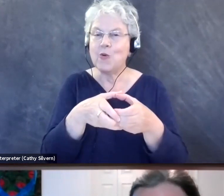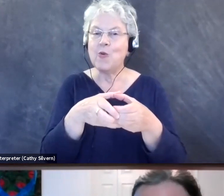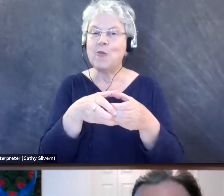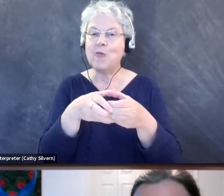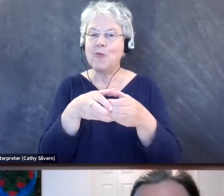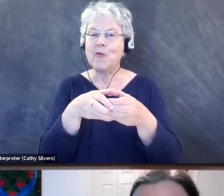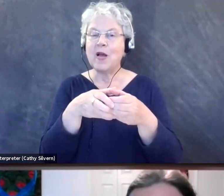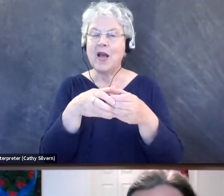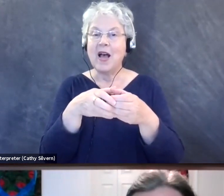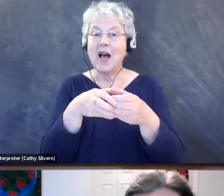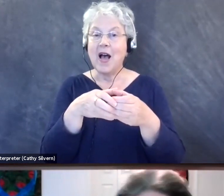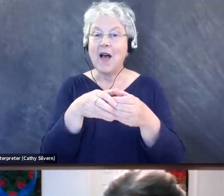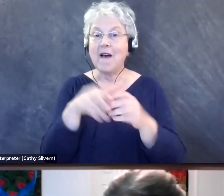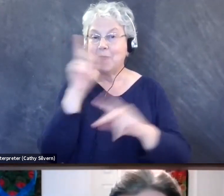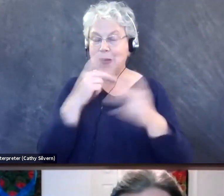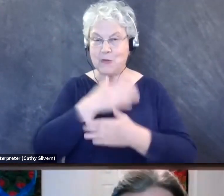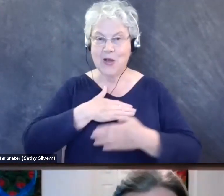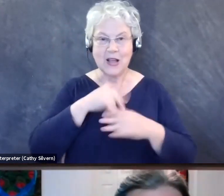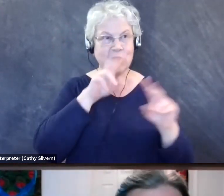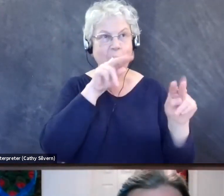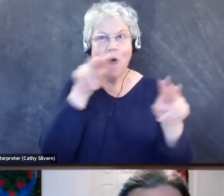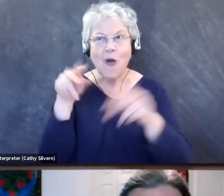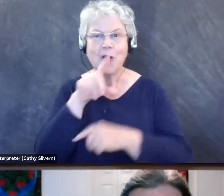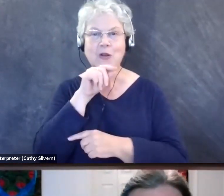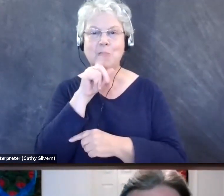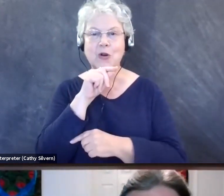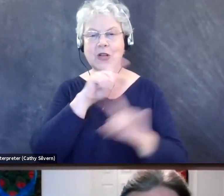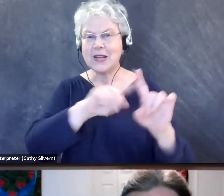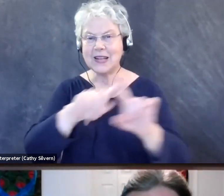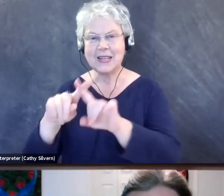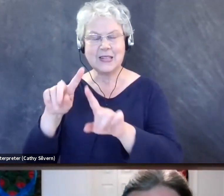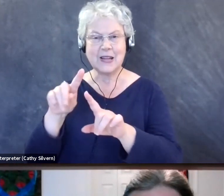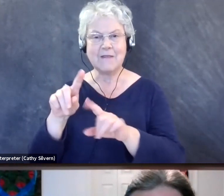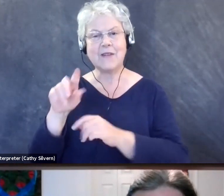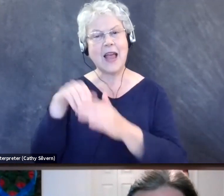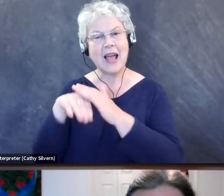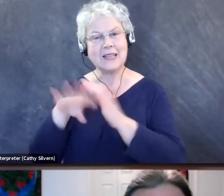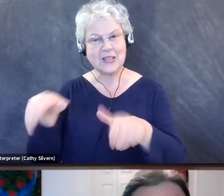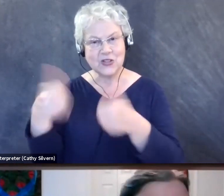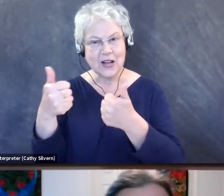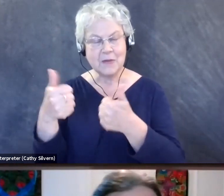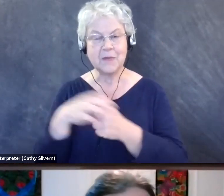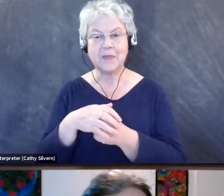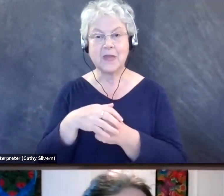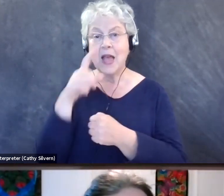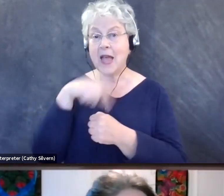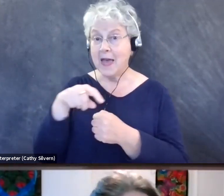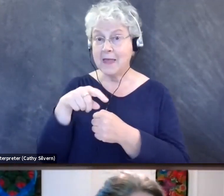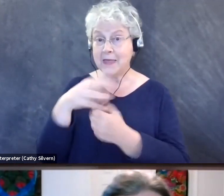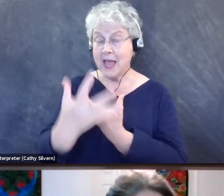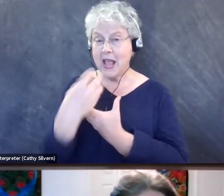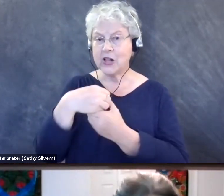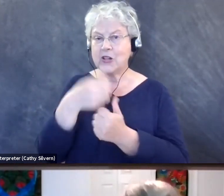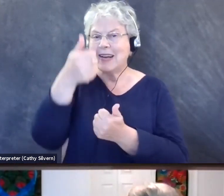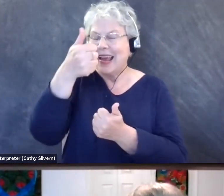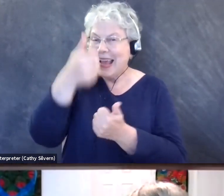access challenges, but we do not claim that these folks will include every identity of birder